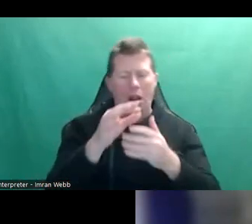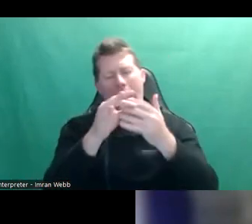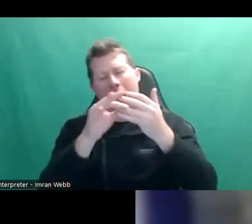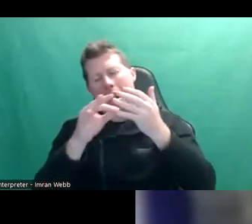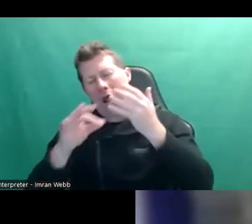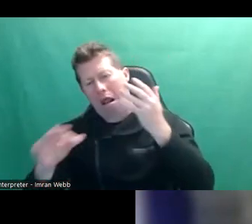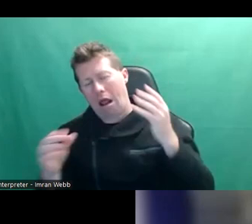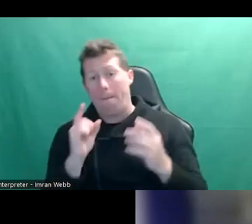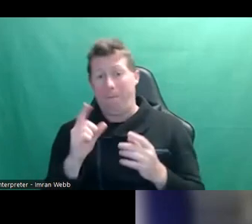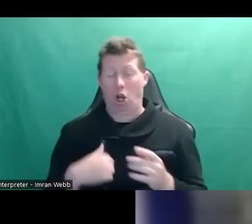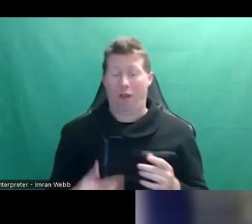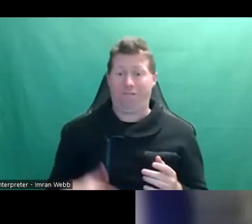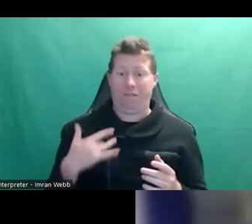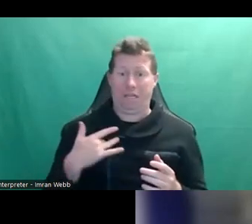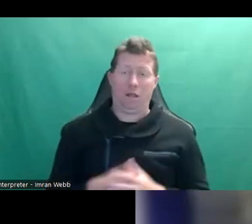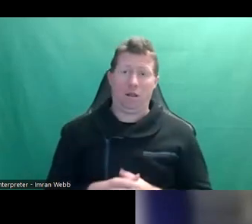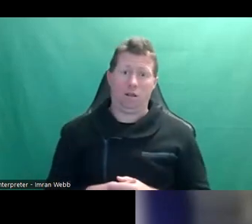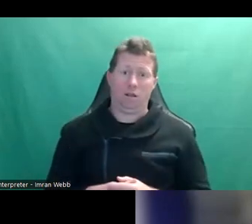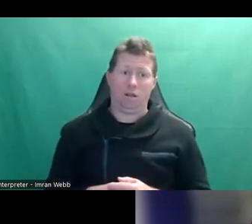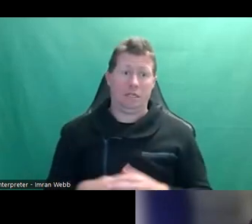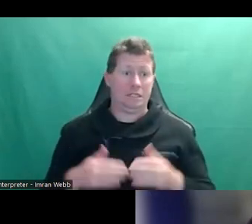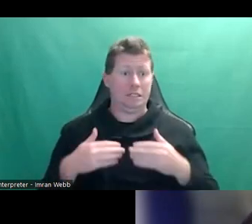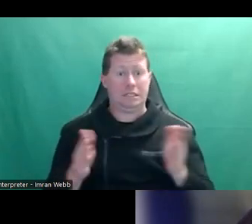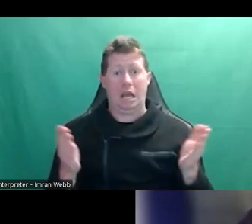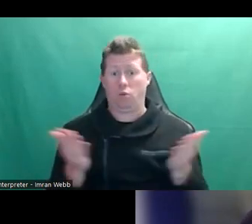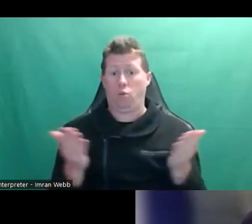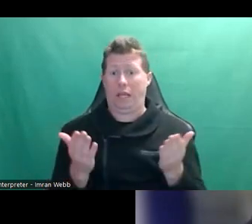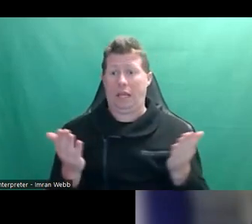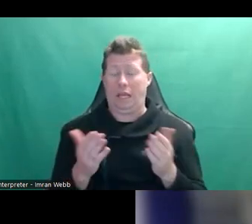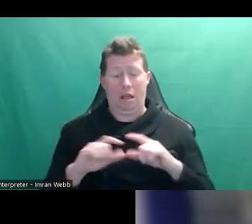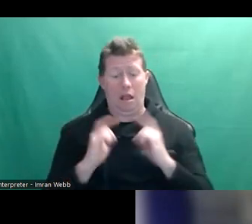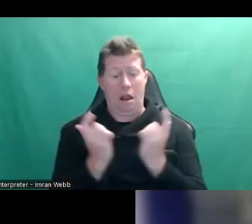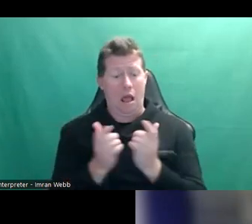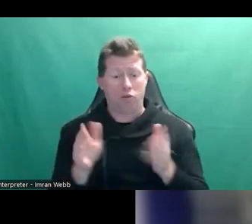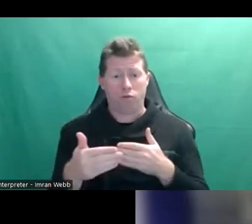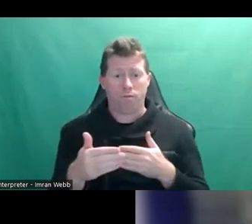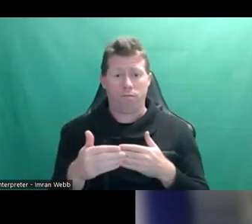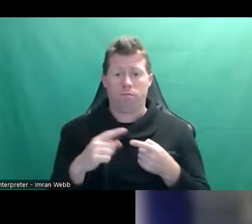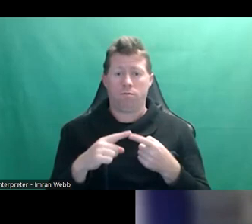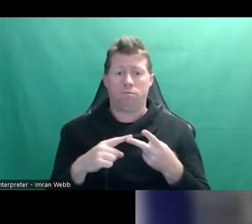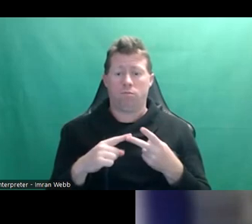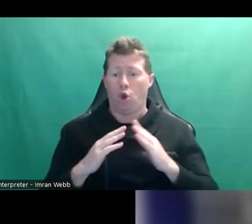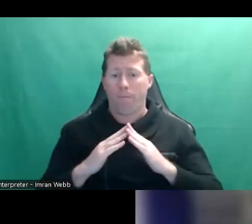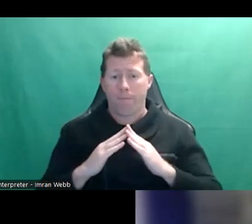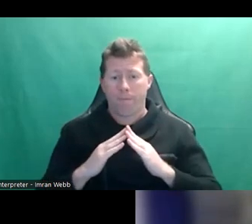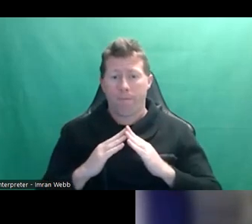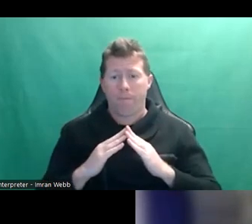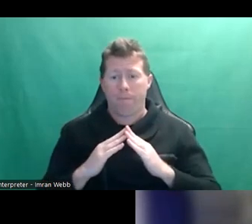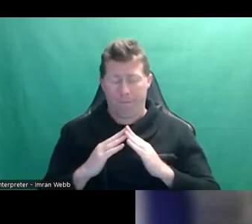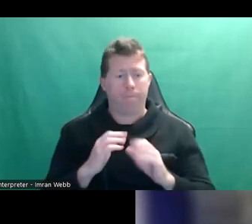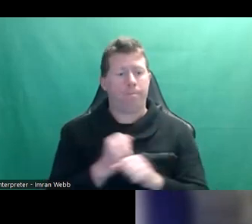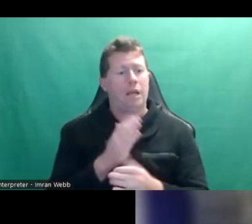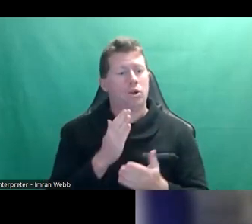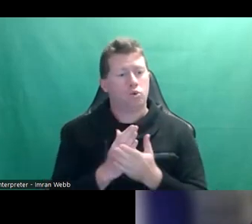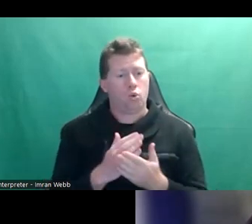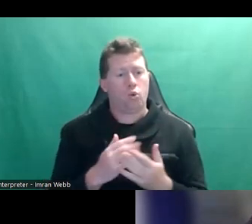power and gender. But I think where it all starts, you know, in the classroom at home is really about making sure that